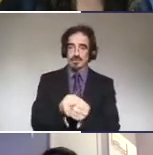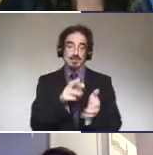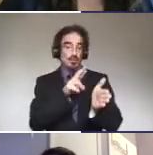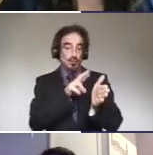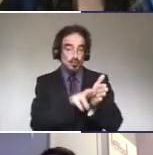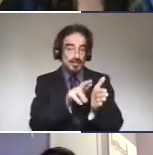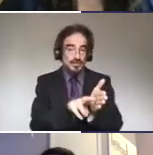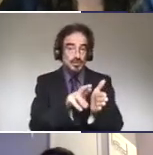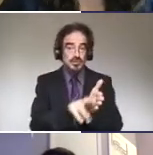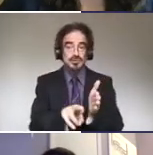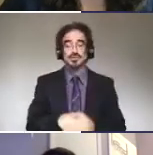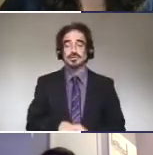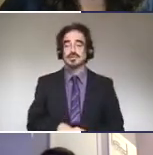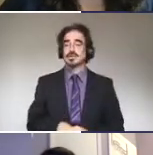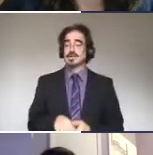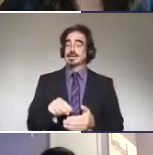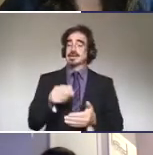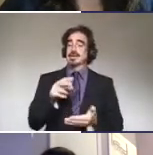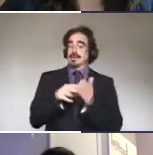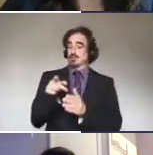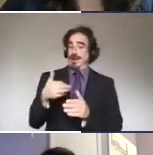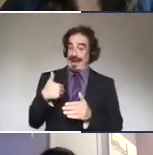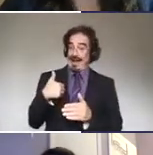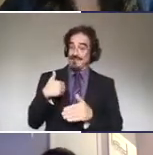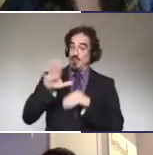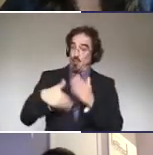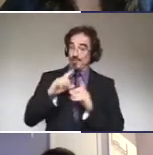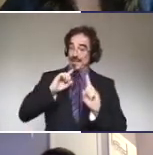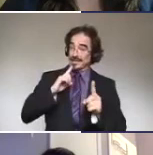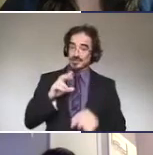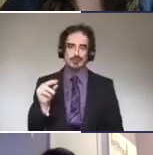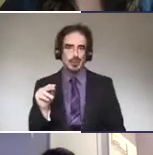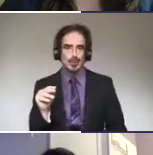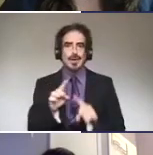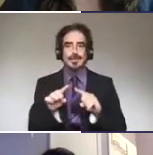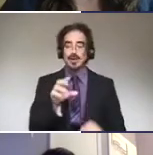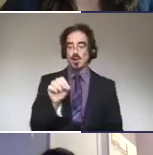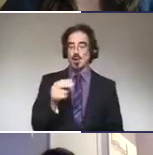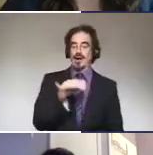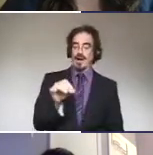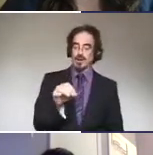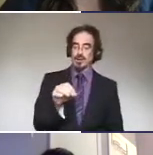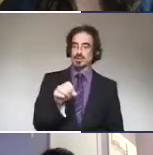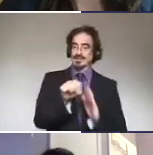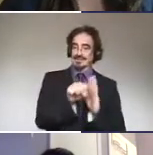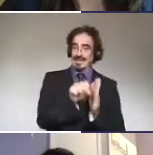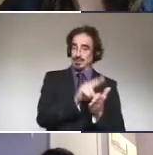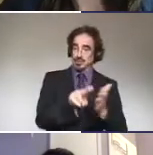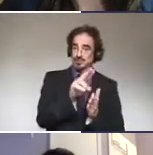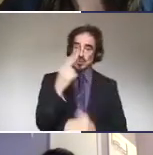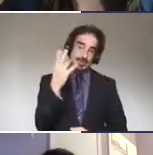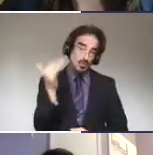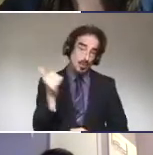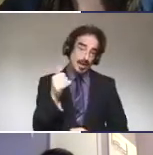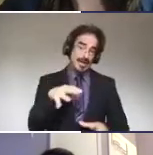You don't know all the answers, but I was told later that the reason that the Ohio State University accepted me into vet school was